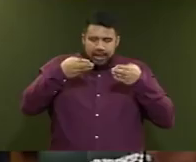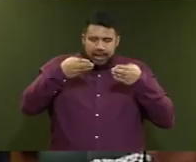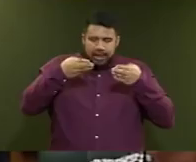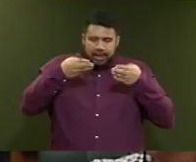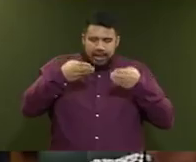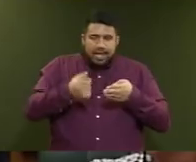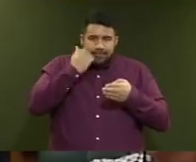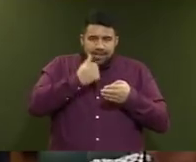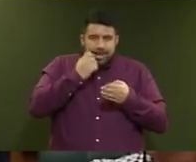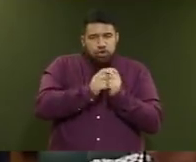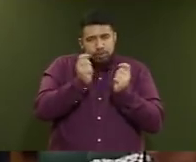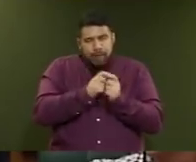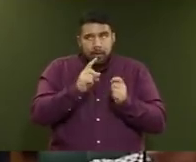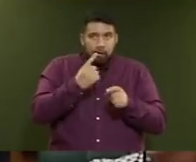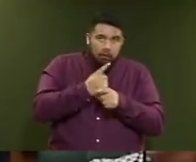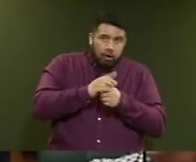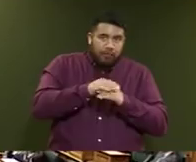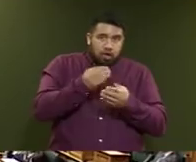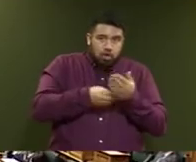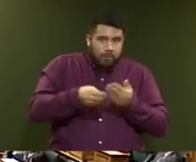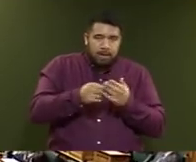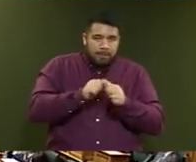headlines and at the bigger picture.